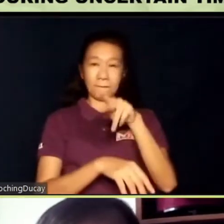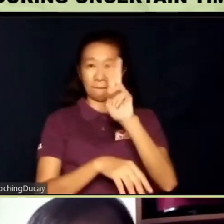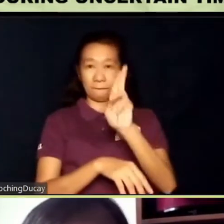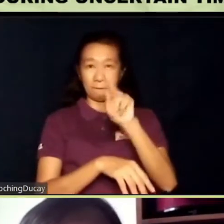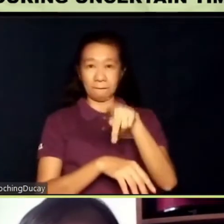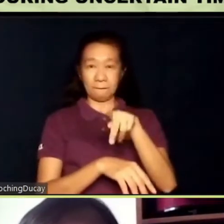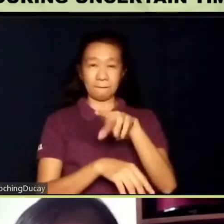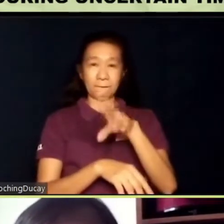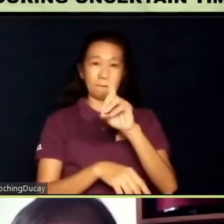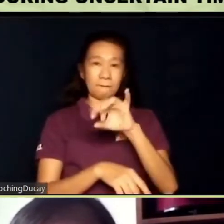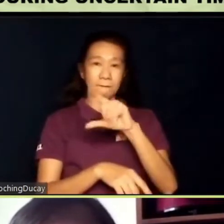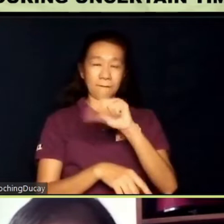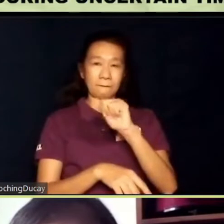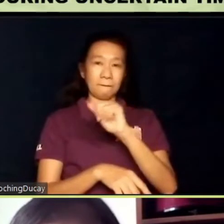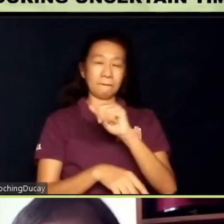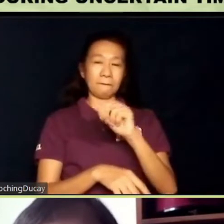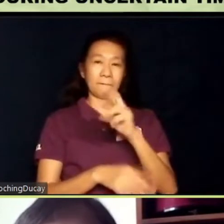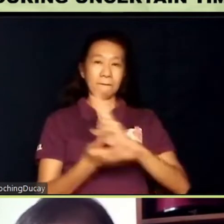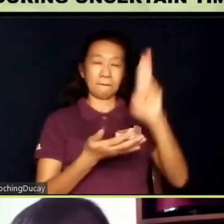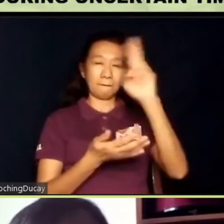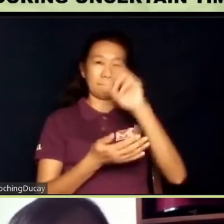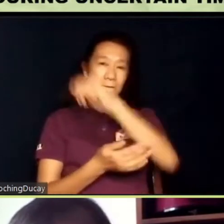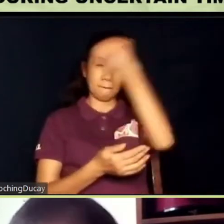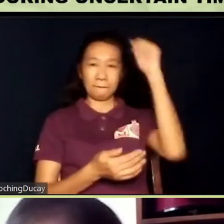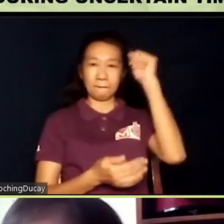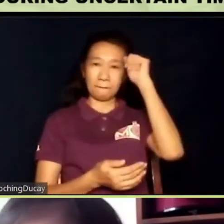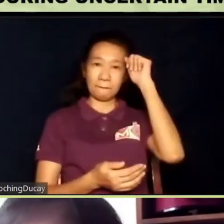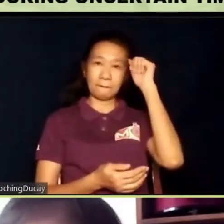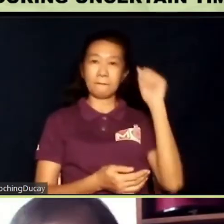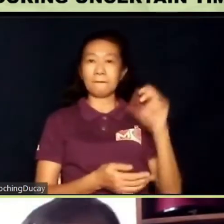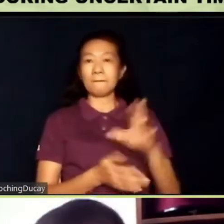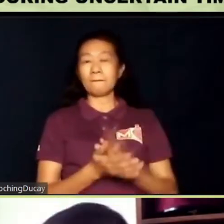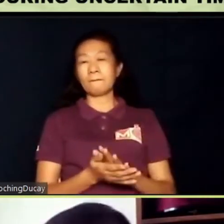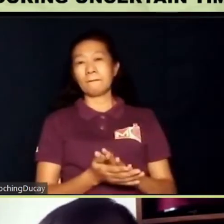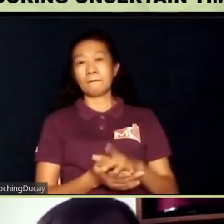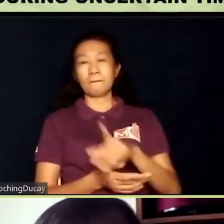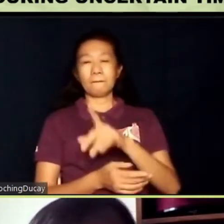the University of Asia and the Pacific, and the London School of Business.